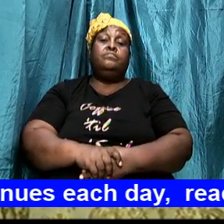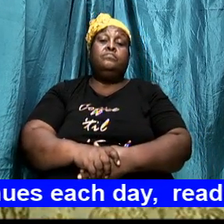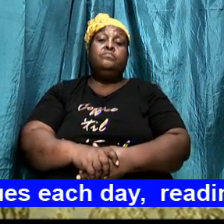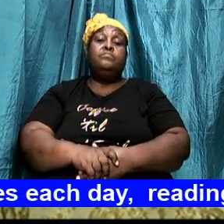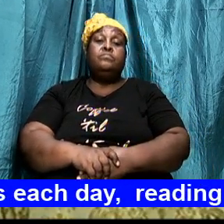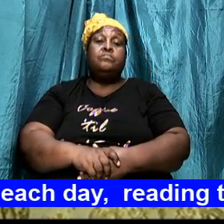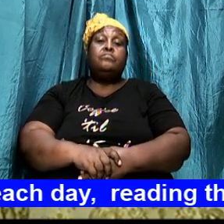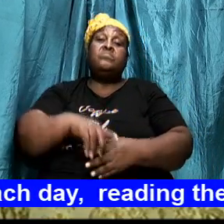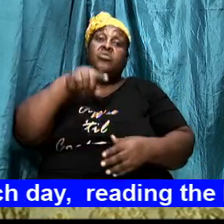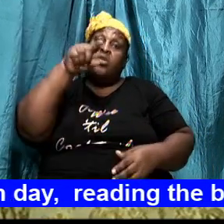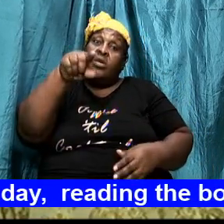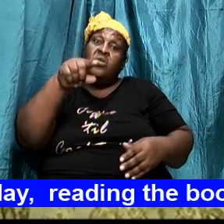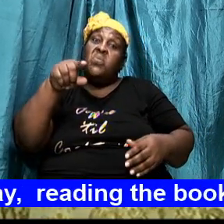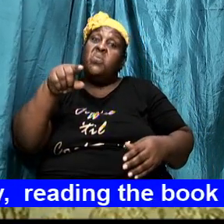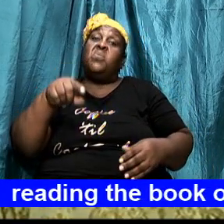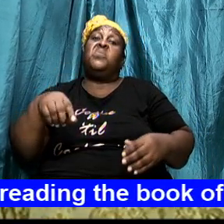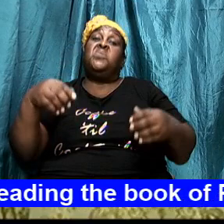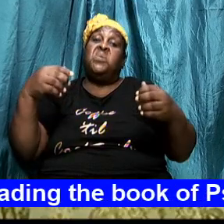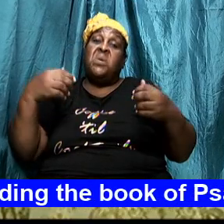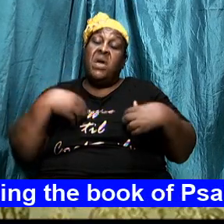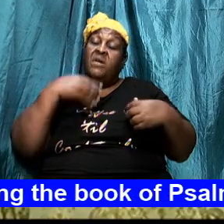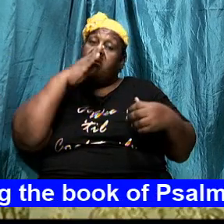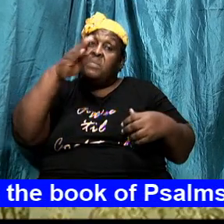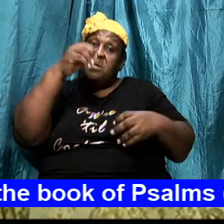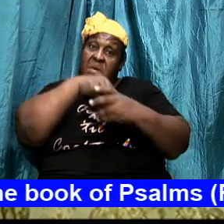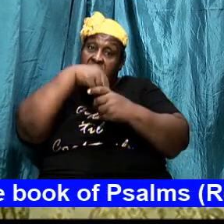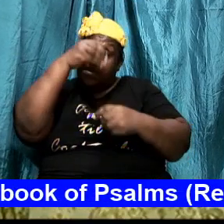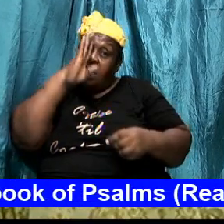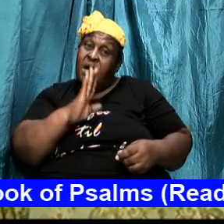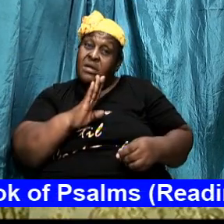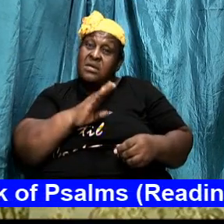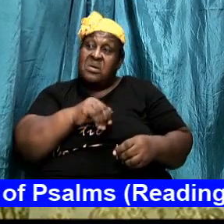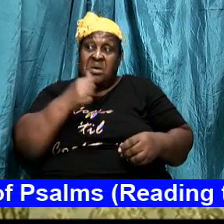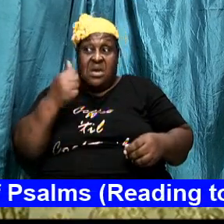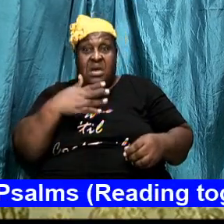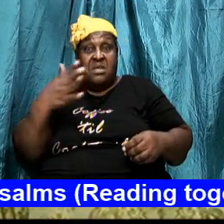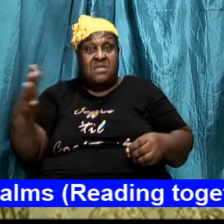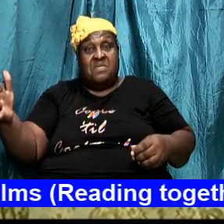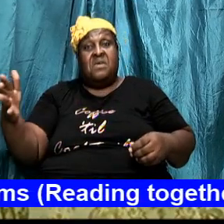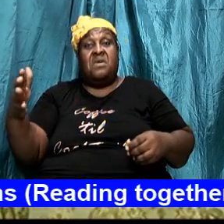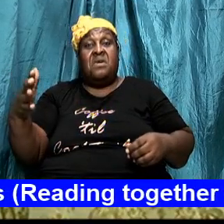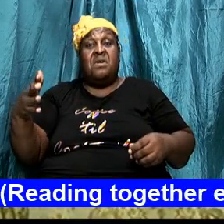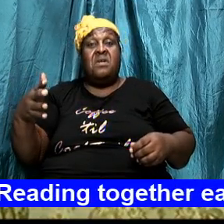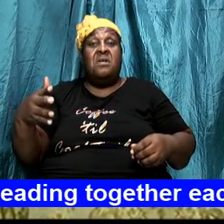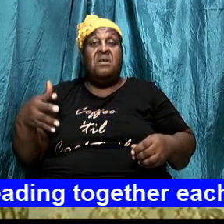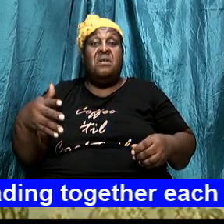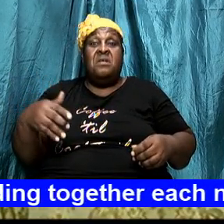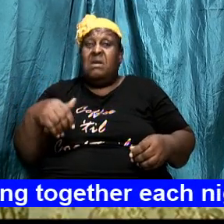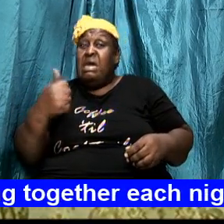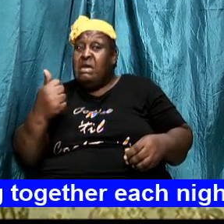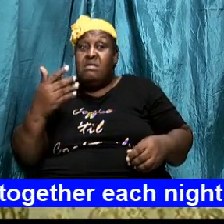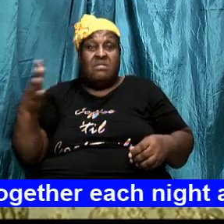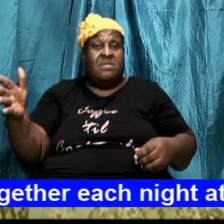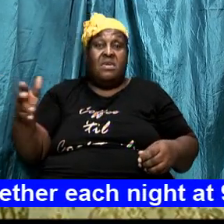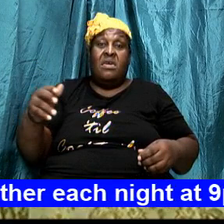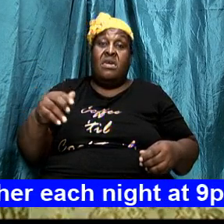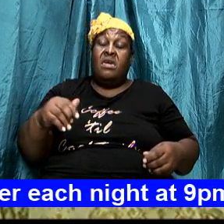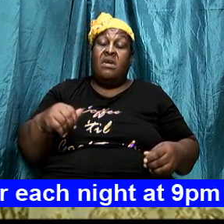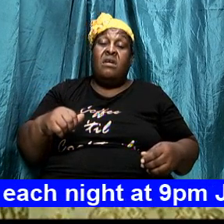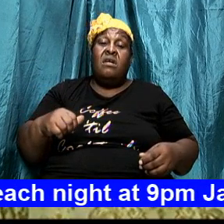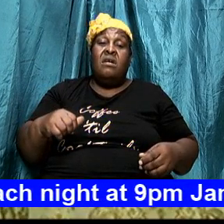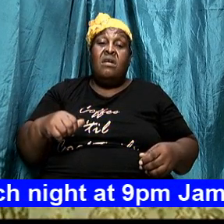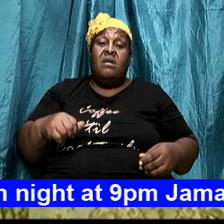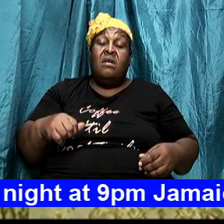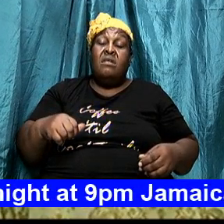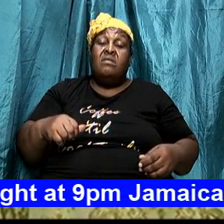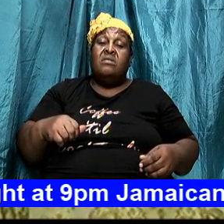you have got to be in the Lord so anything that is anti peace my peace I